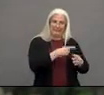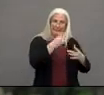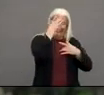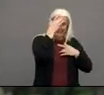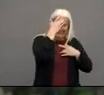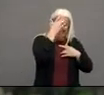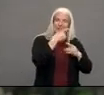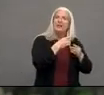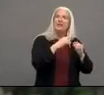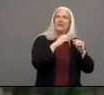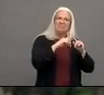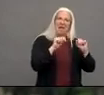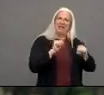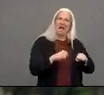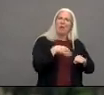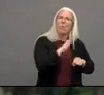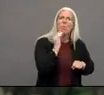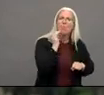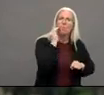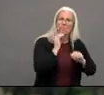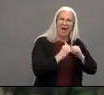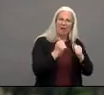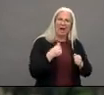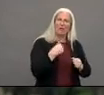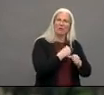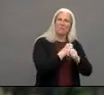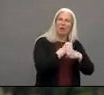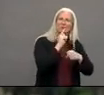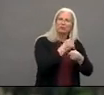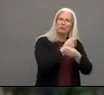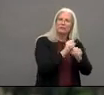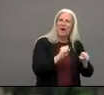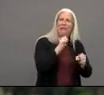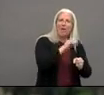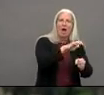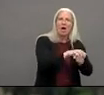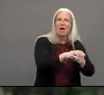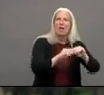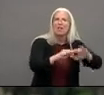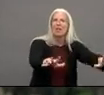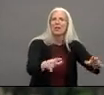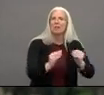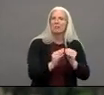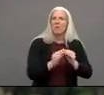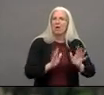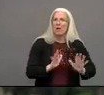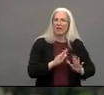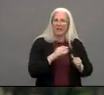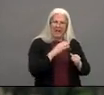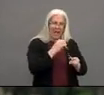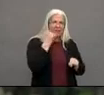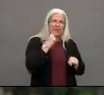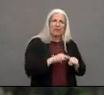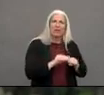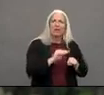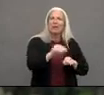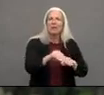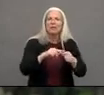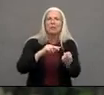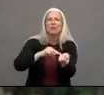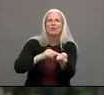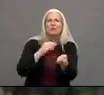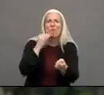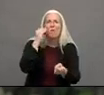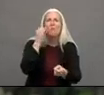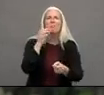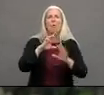patient back to a skilled nursing facility or a congregate setting such as a homeless shelter or a group home or